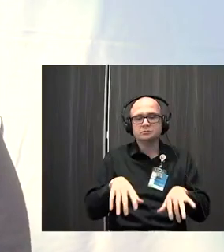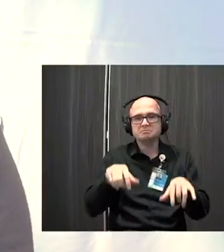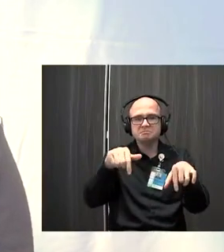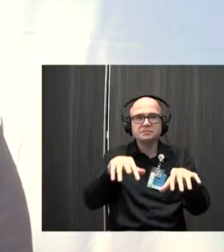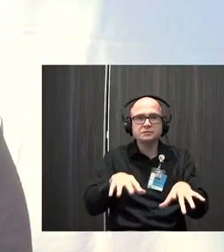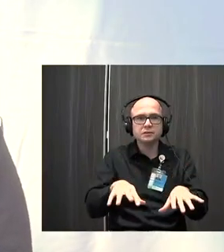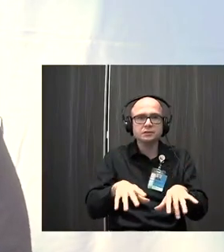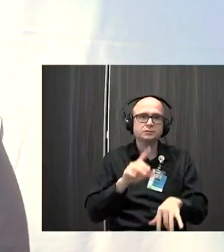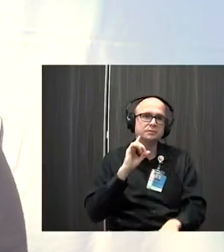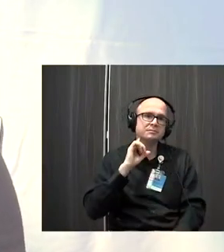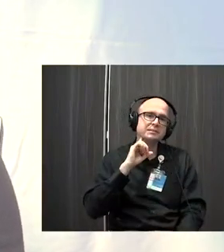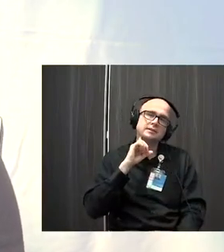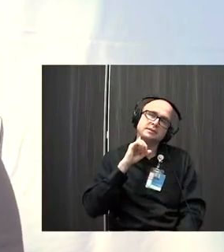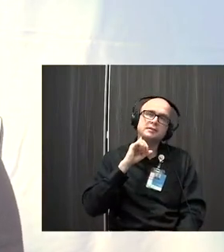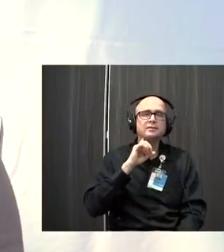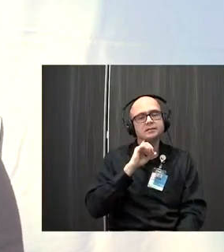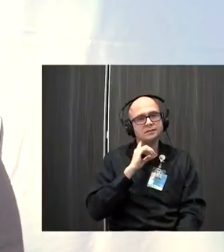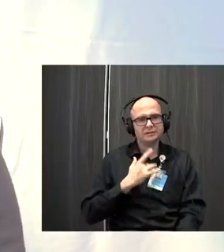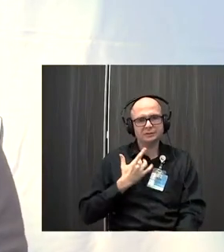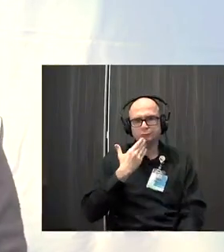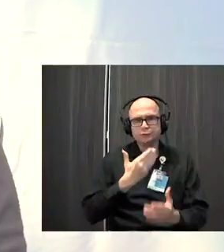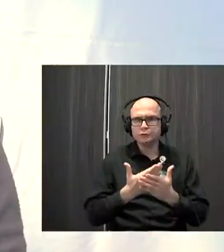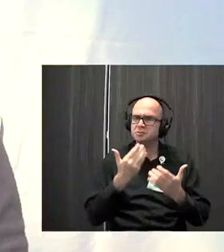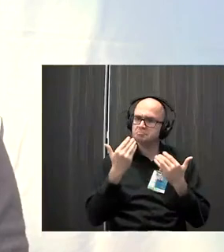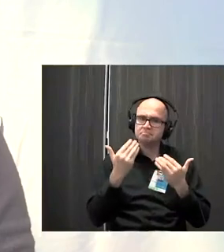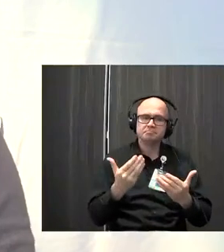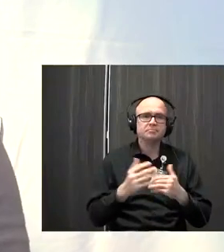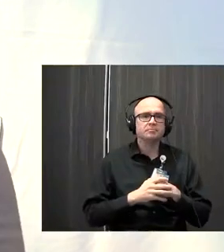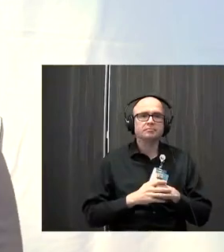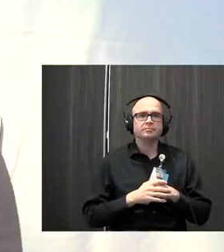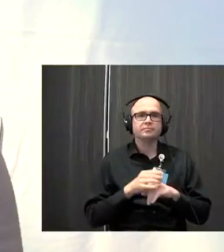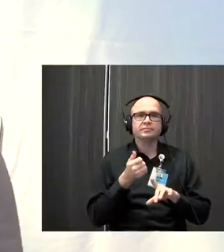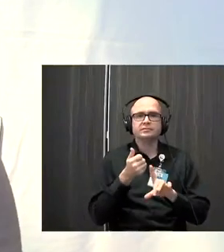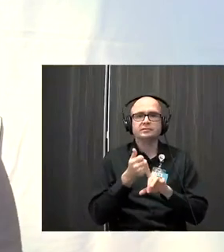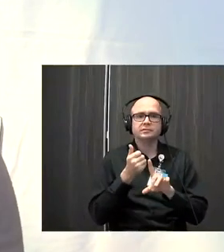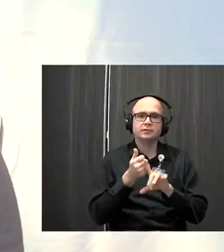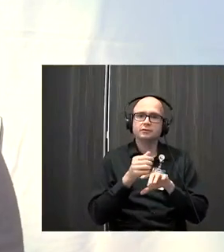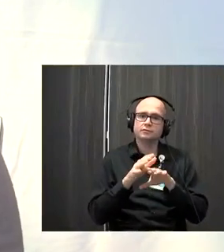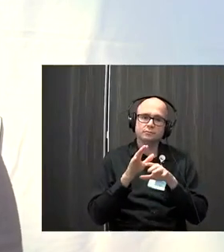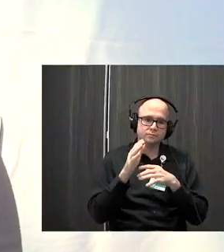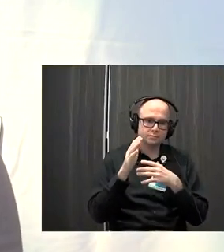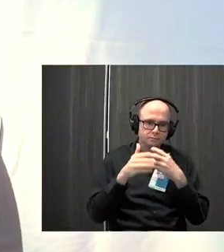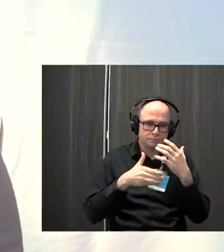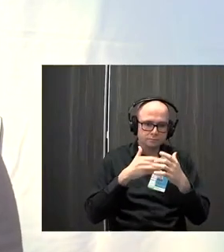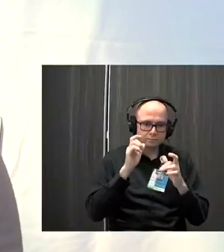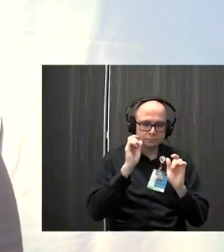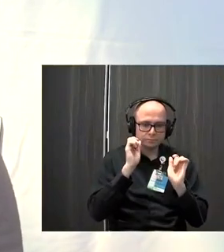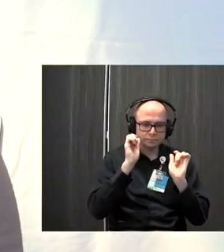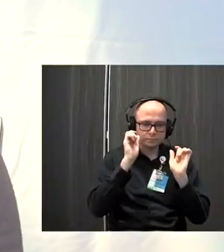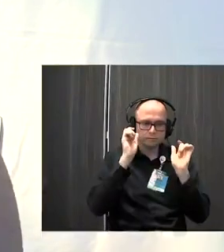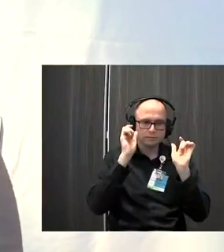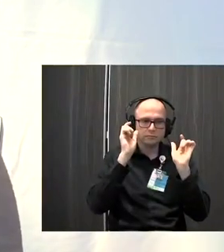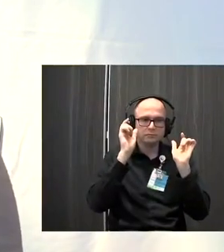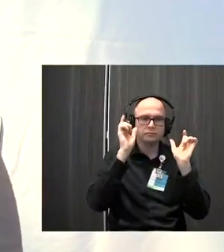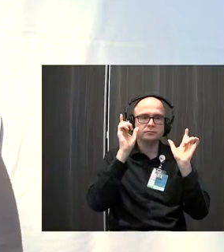Maybe a neck roll if that feels good. And at your own pace, allowing your eyes to